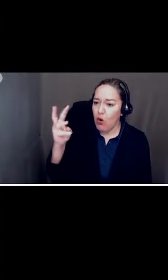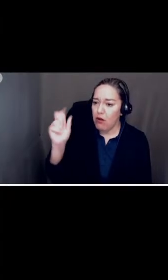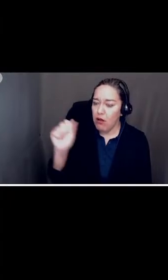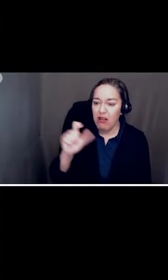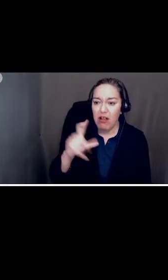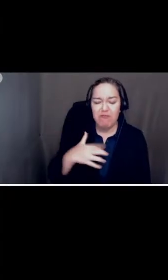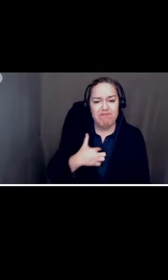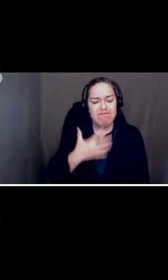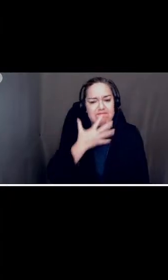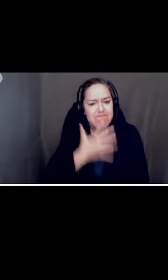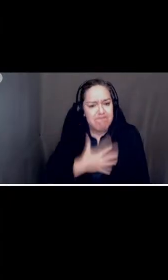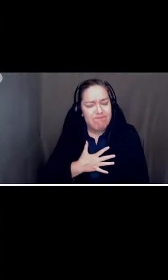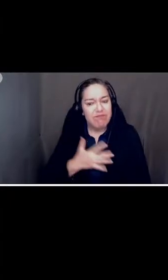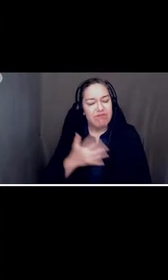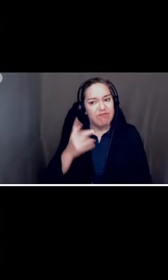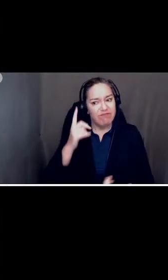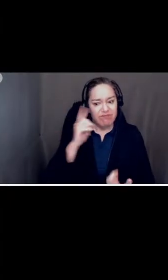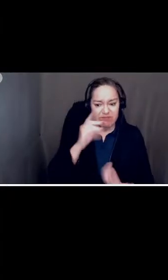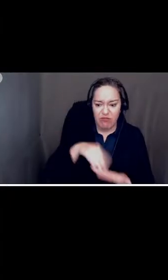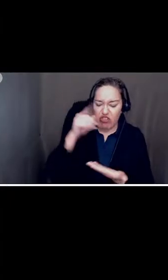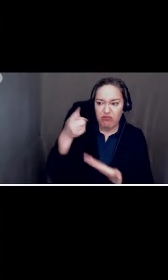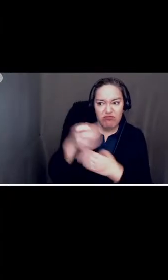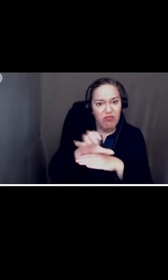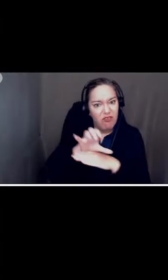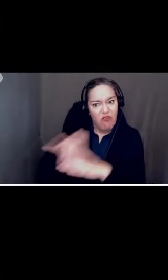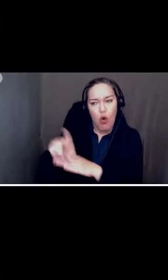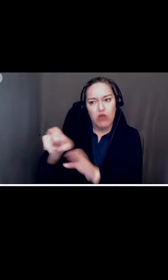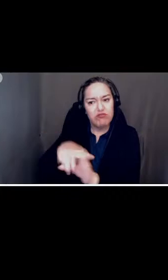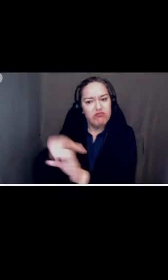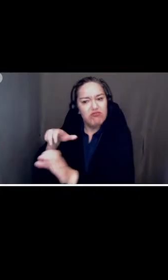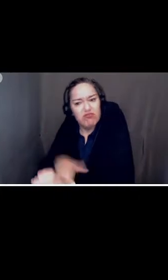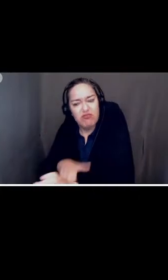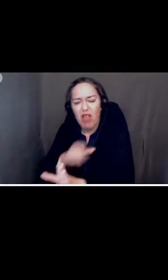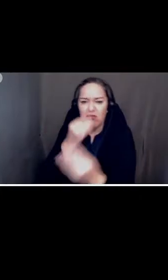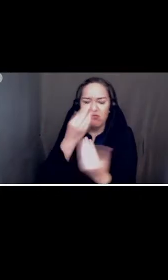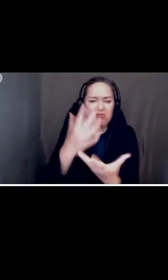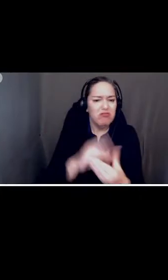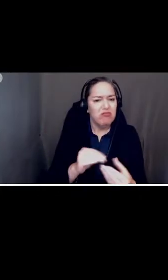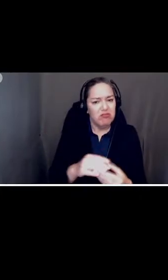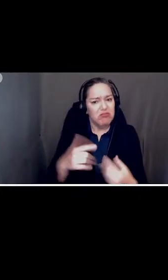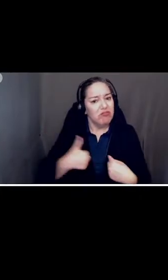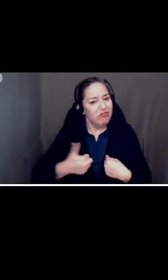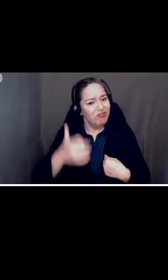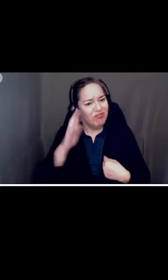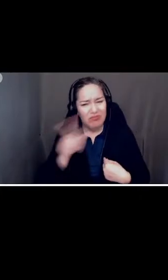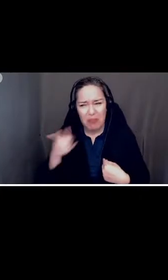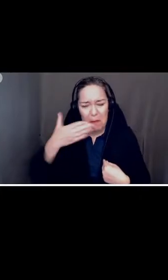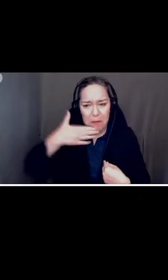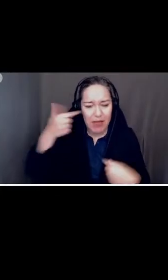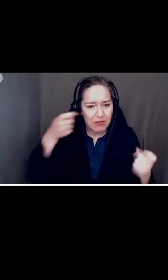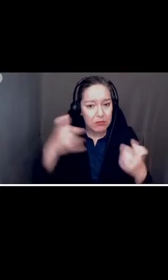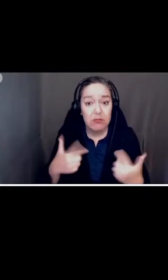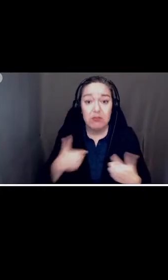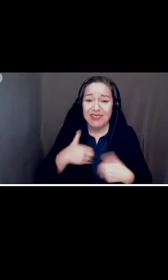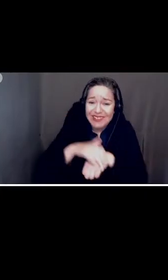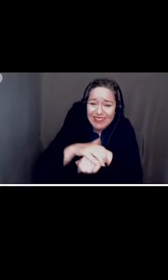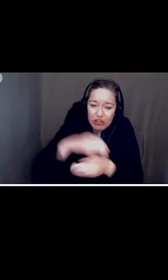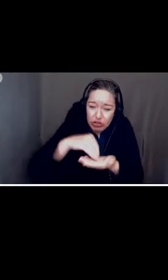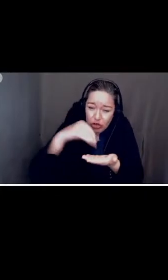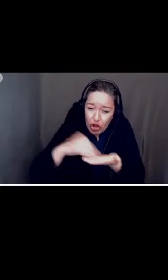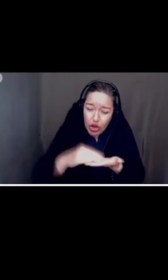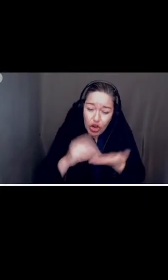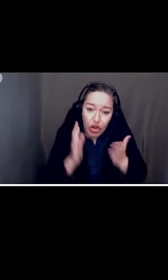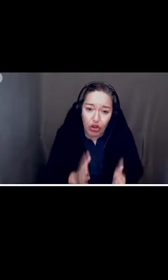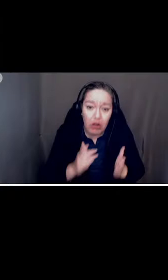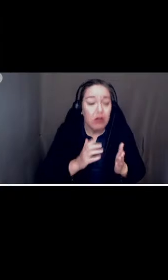this in support to the best administrator in your school district i was an english learner who did not receive the support from some of my teachers which put in my